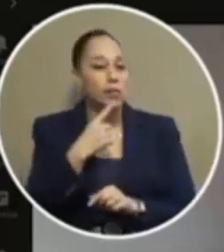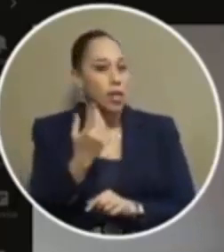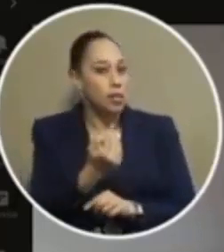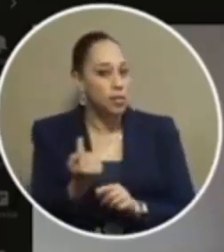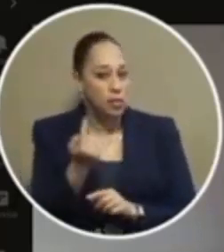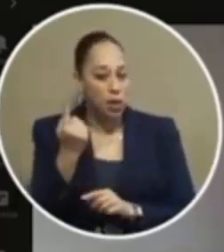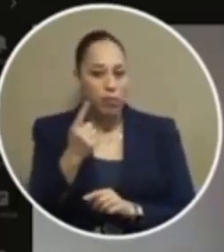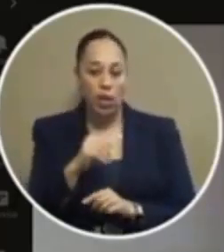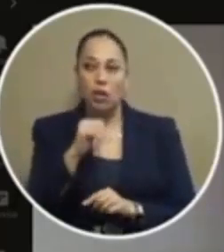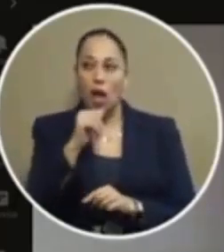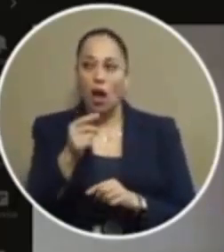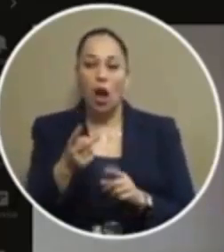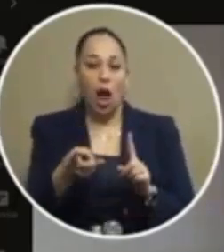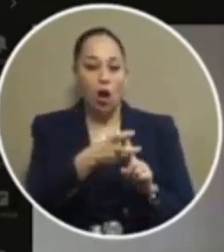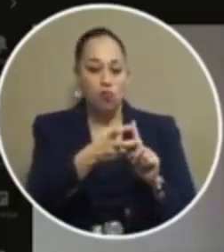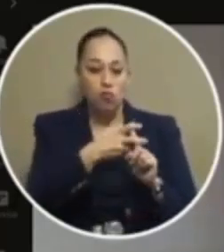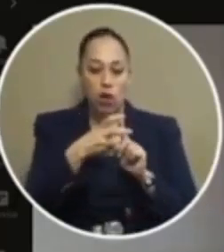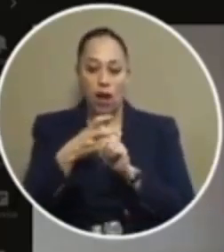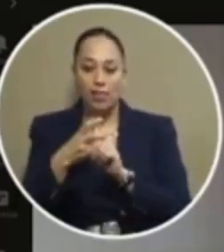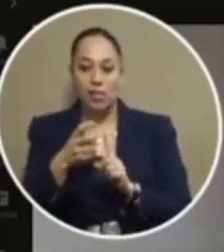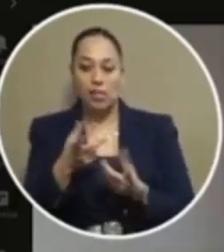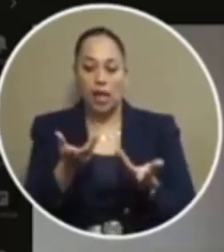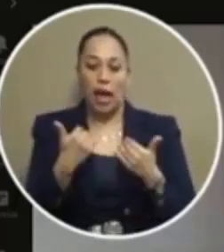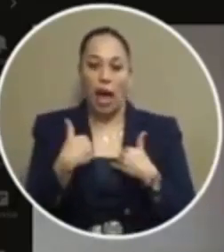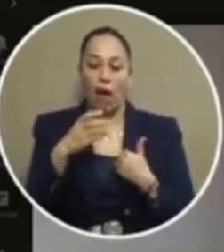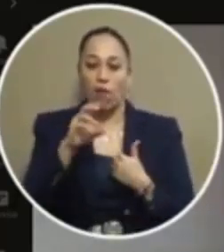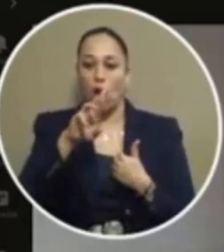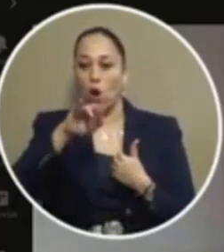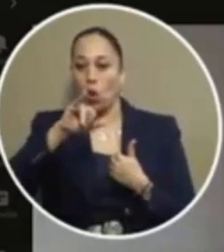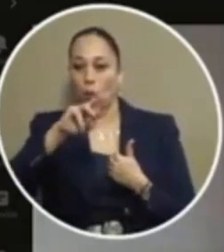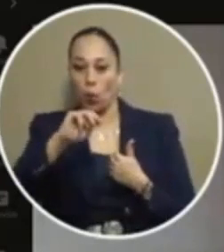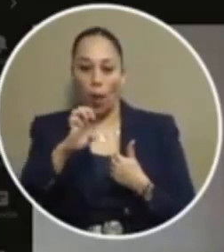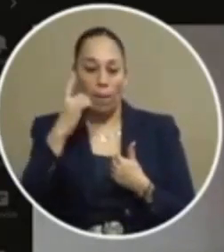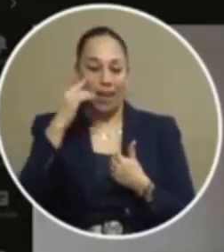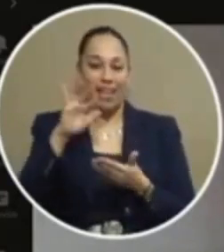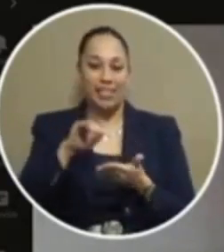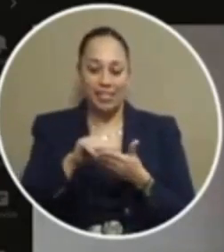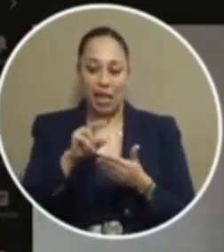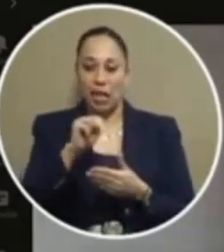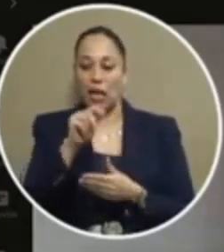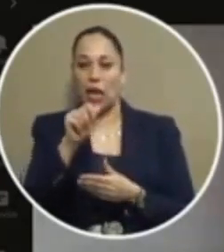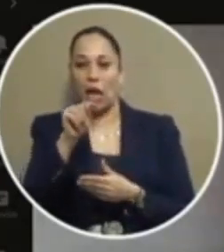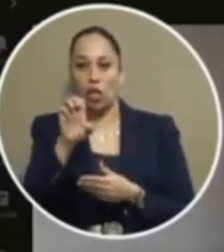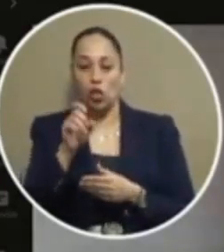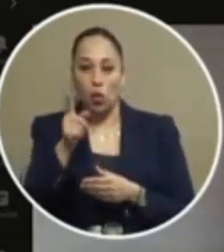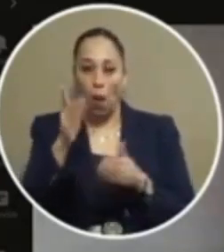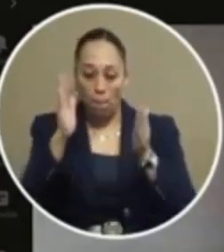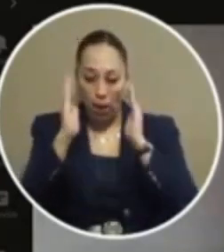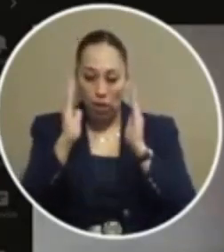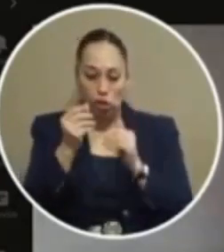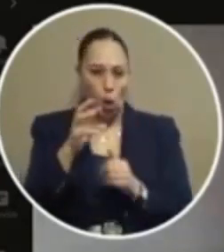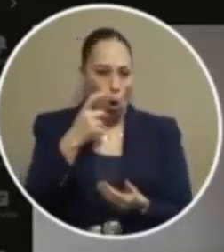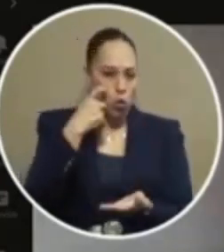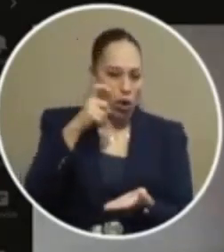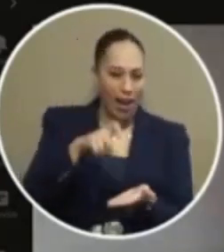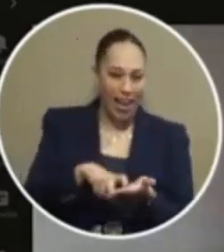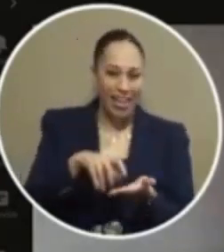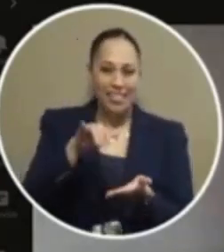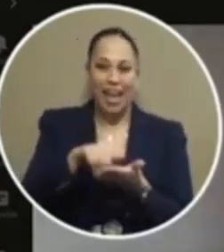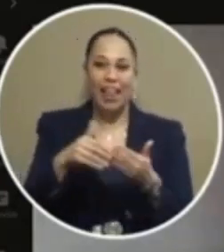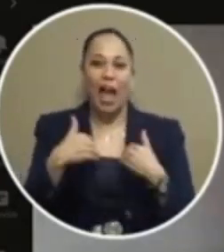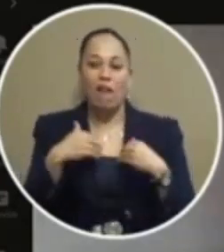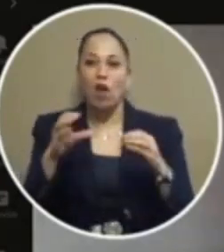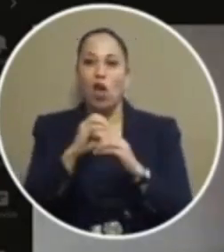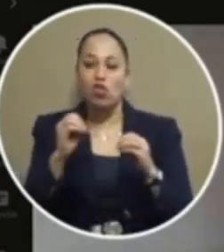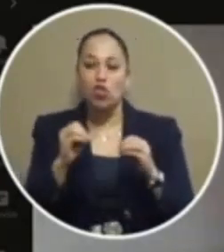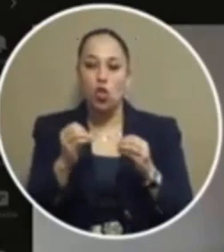and not arresting people that commit crimes of a trivial nature i want you to pay attention or realize that that does have an